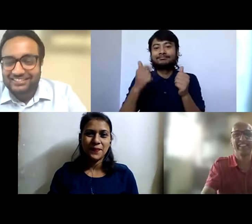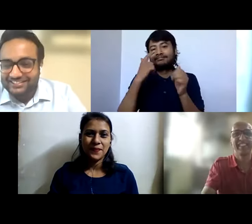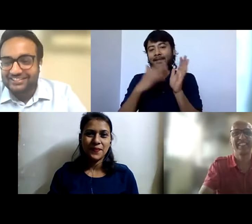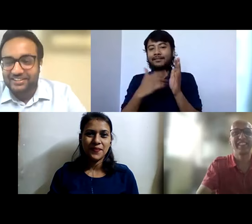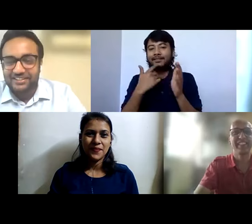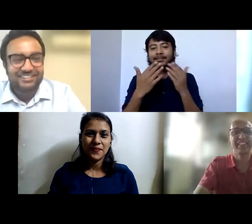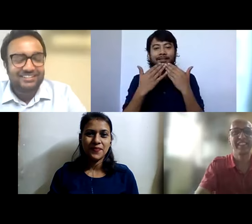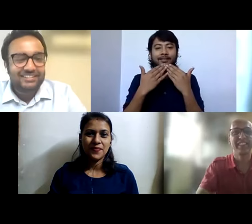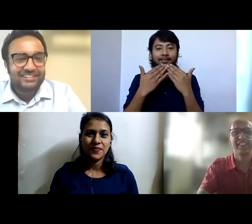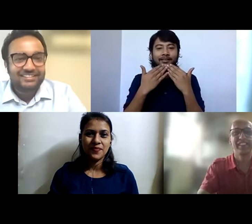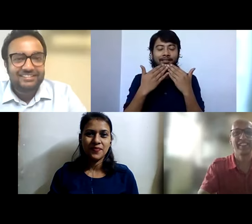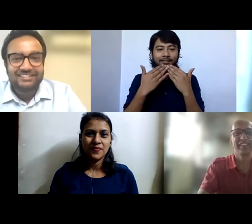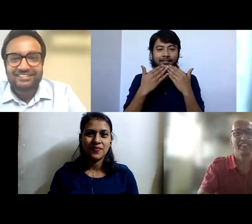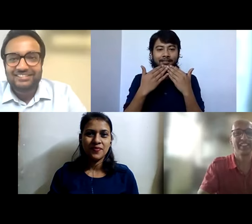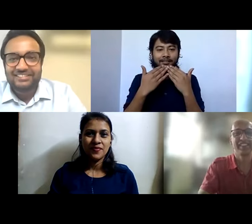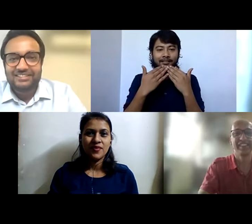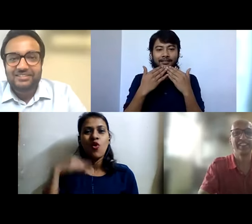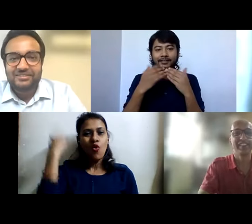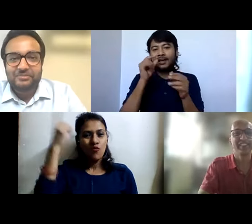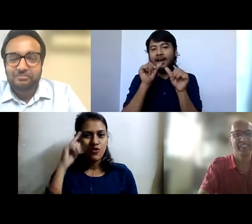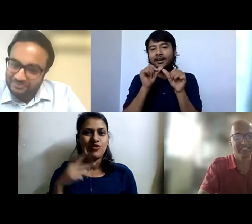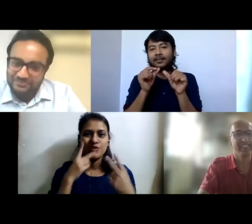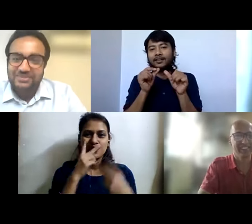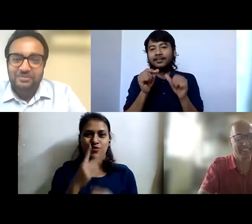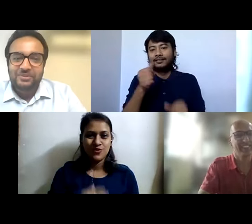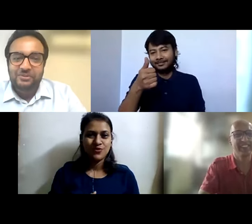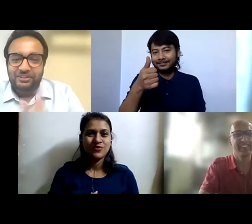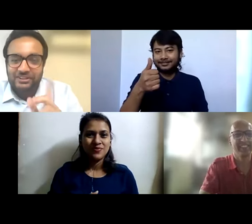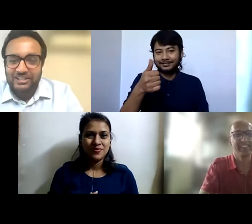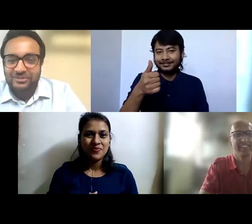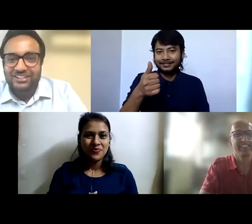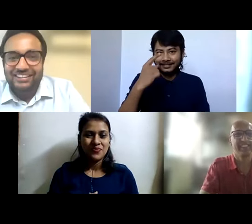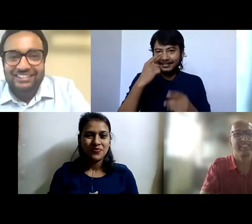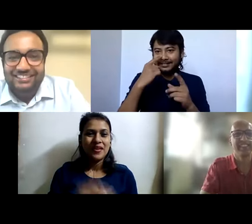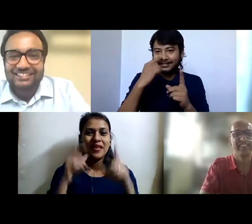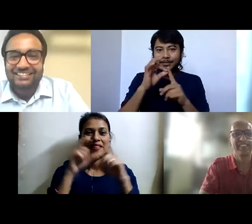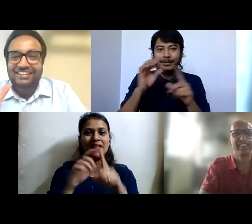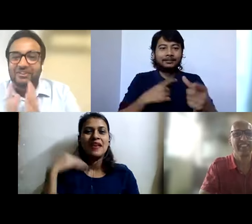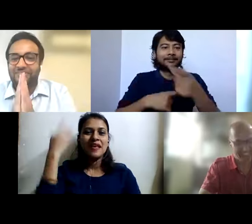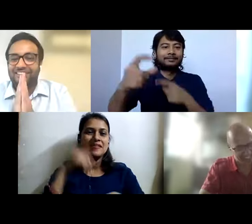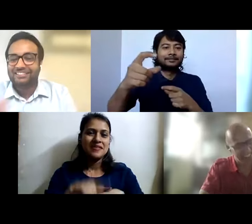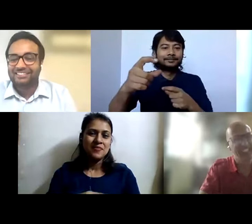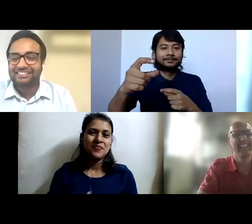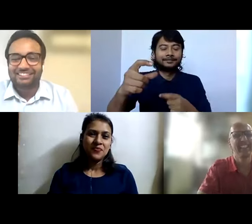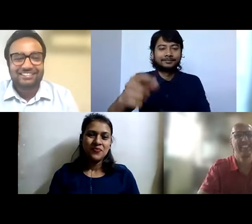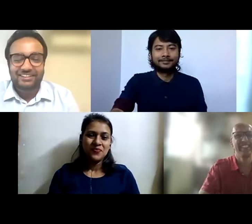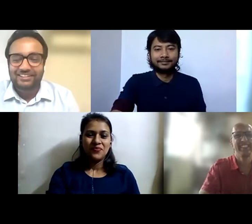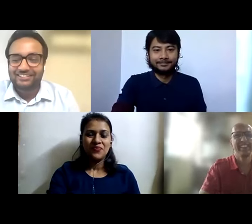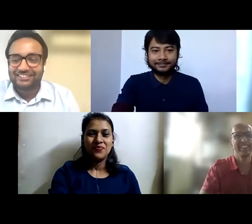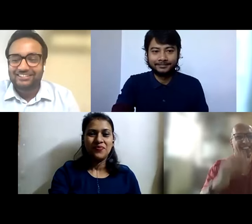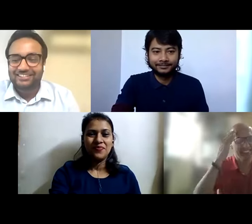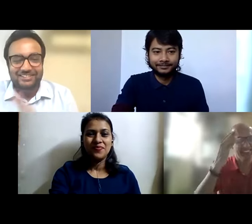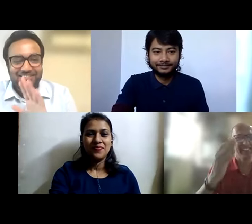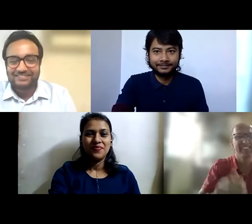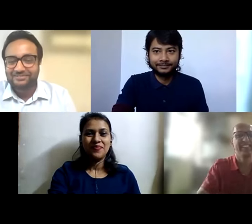Hopefully to see you face to face in Delhi, maybe next year. we'll catch up on Chai. Yeah, yeah, sure. Thank you.